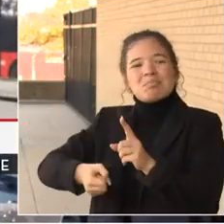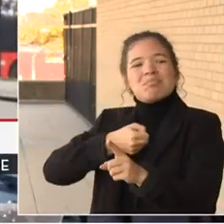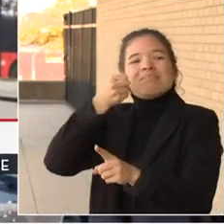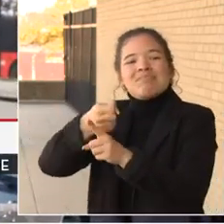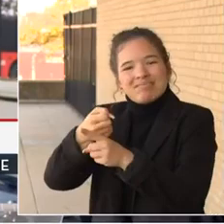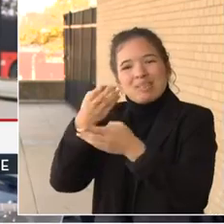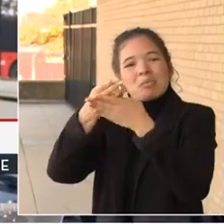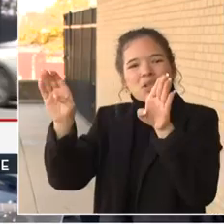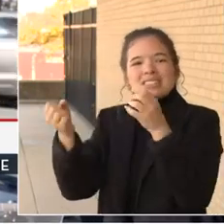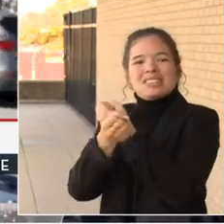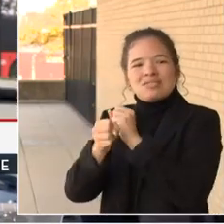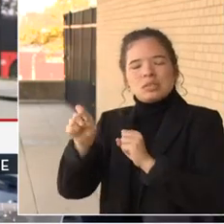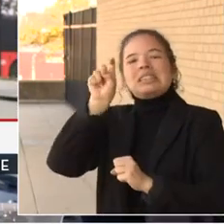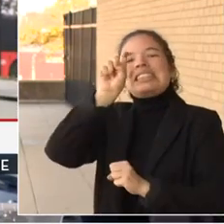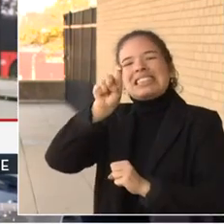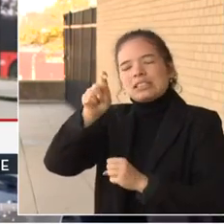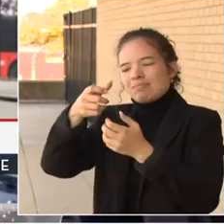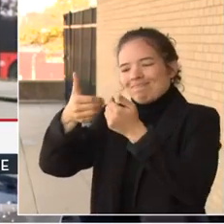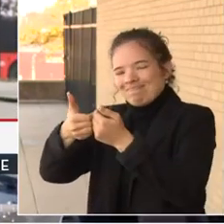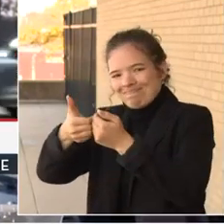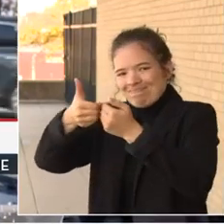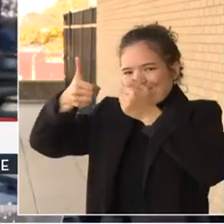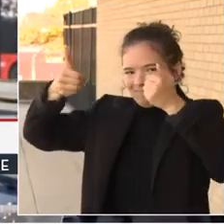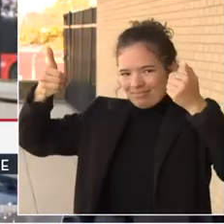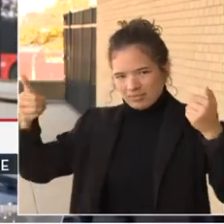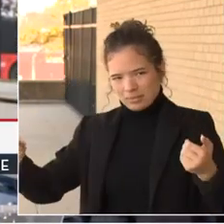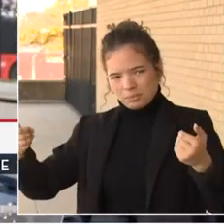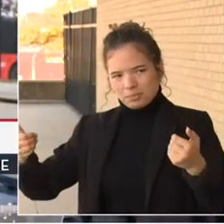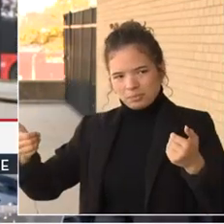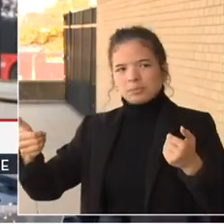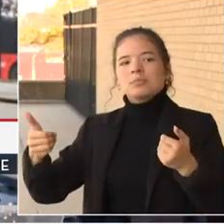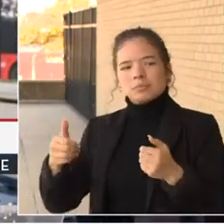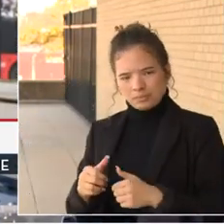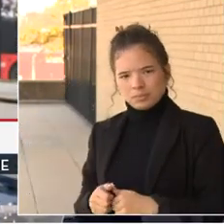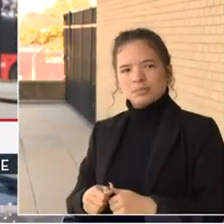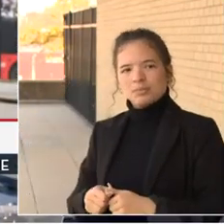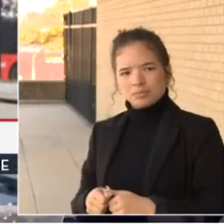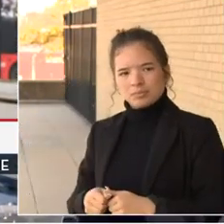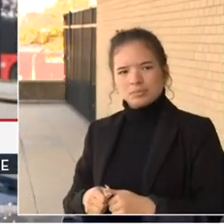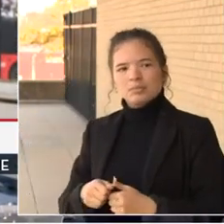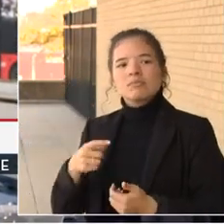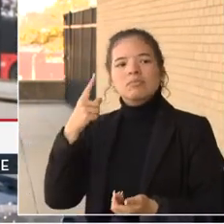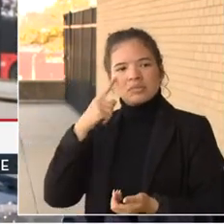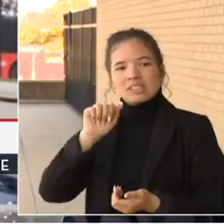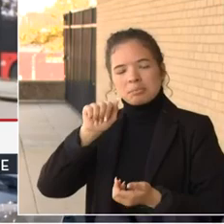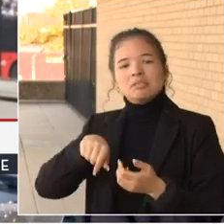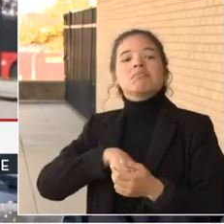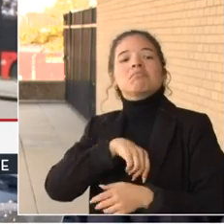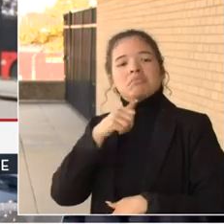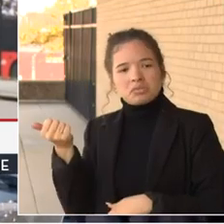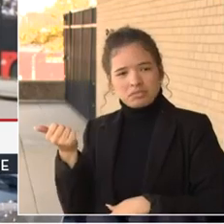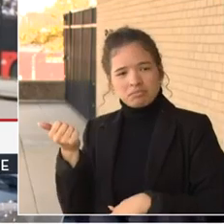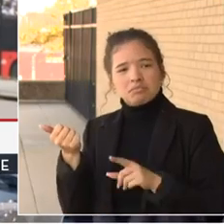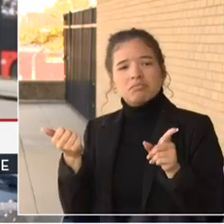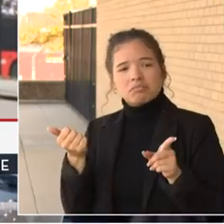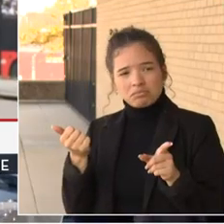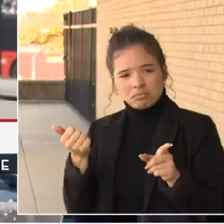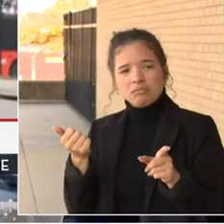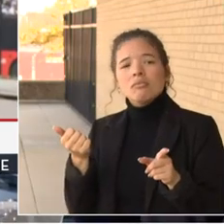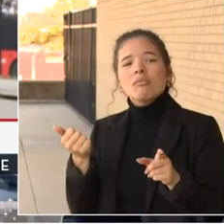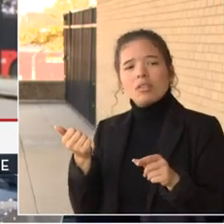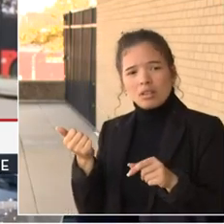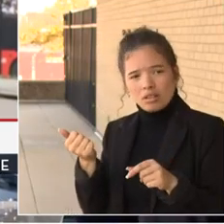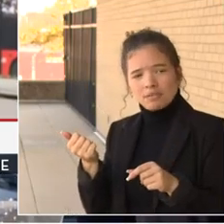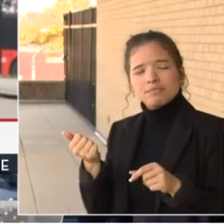should have its own hearing and its own vote. Similarly, this bill would make it so that any